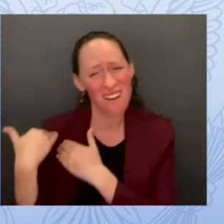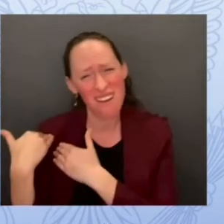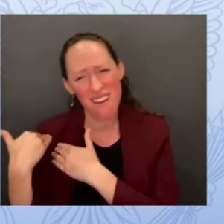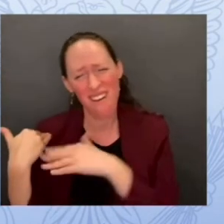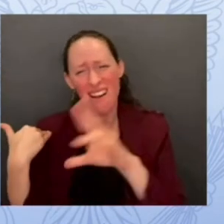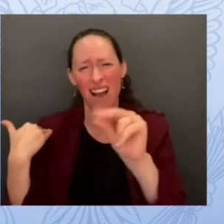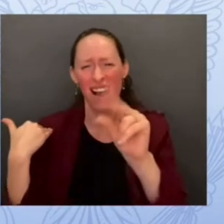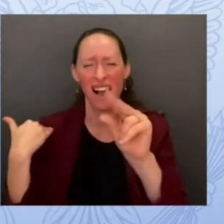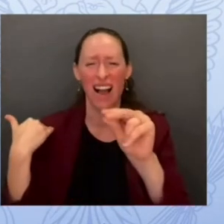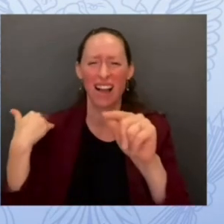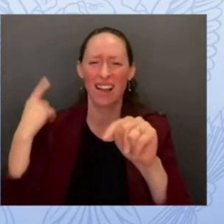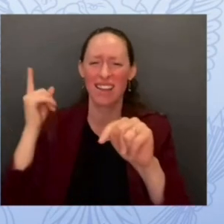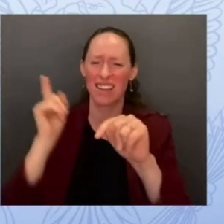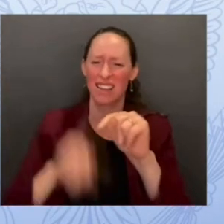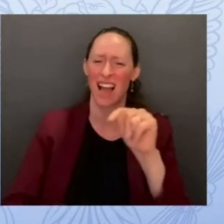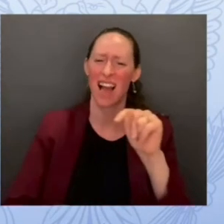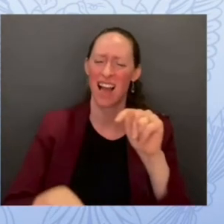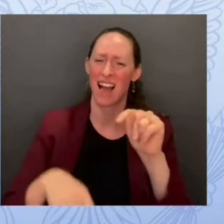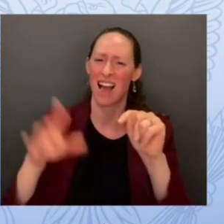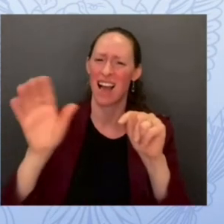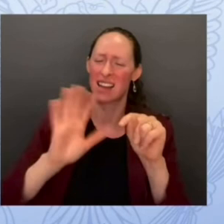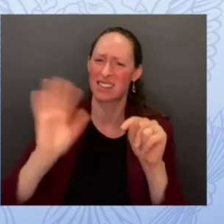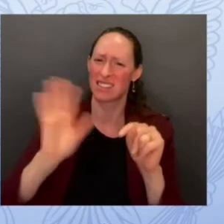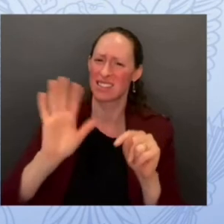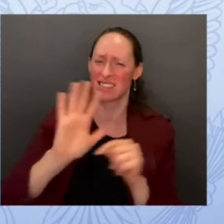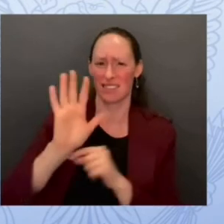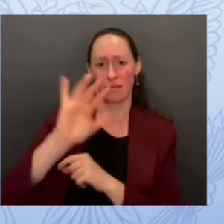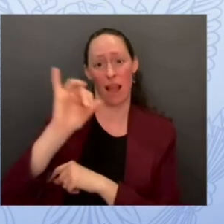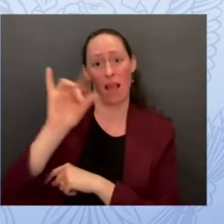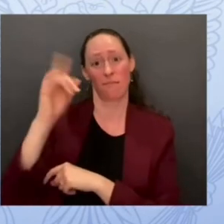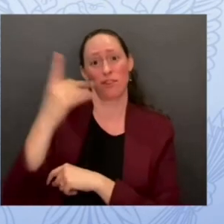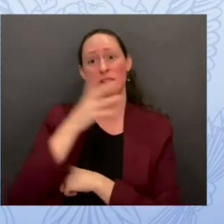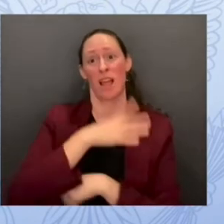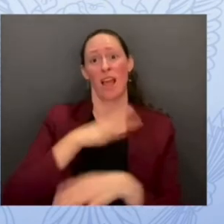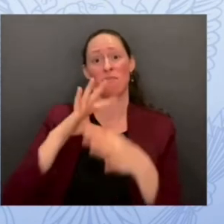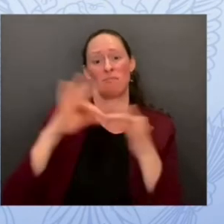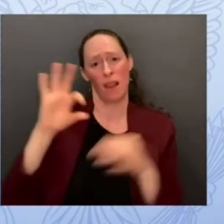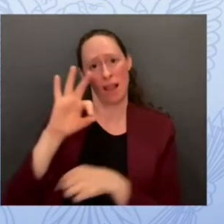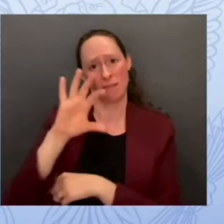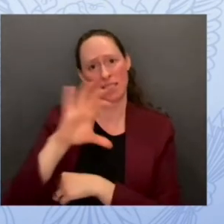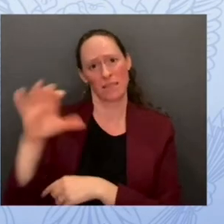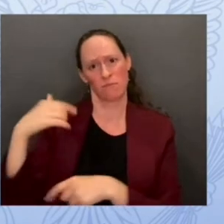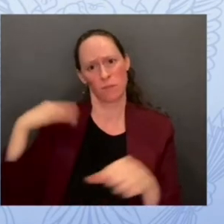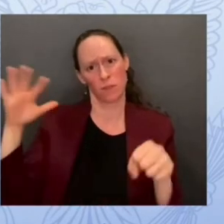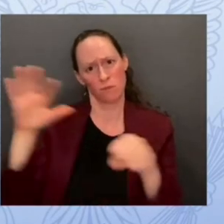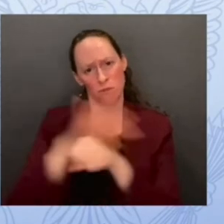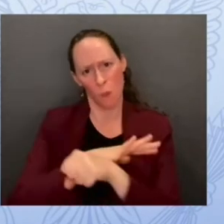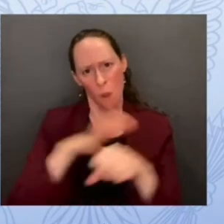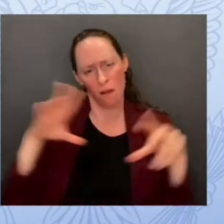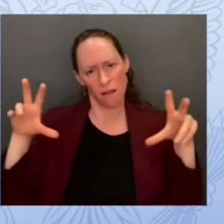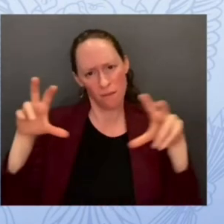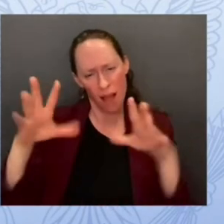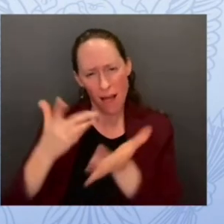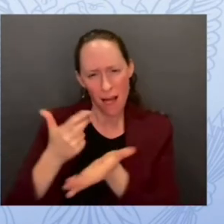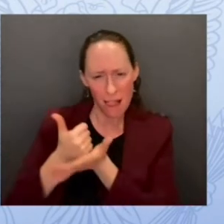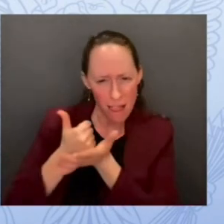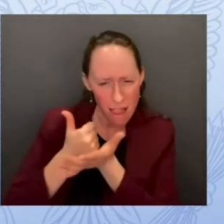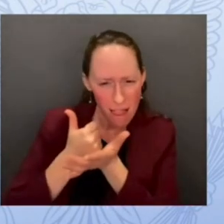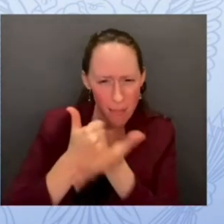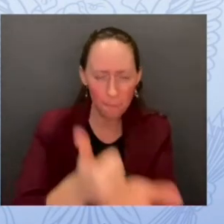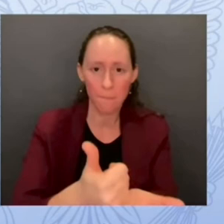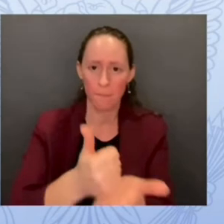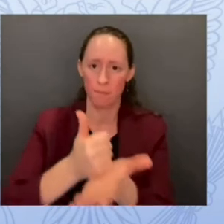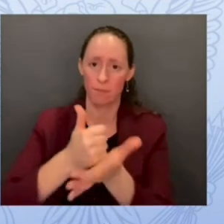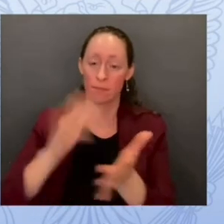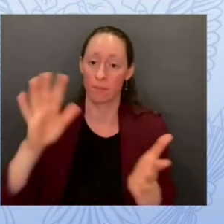we're doing at the fcc to support that whole government approach the chairman has proposed to her colleagues that the fcc establish a pilot program to support cyber